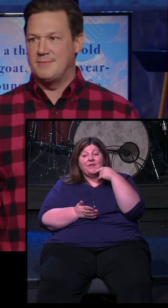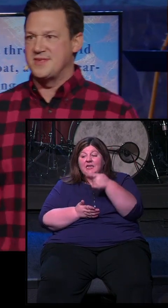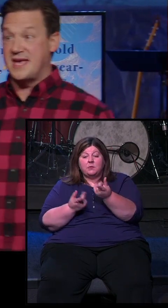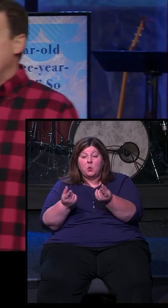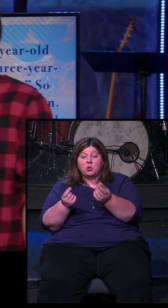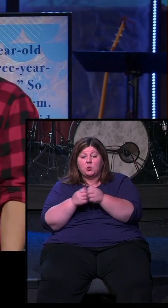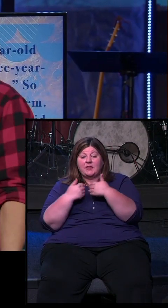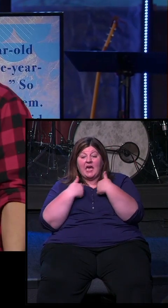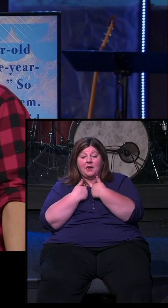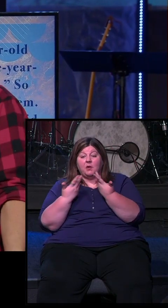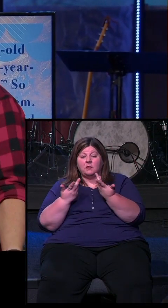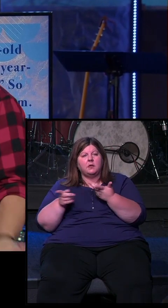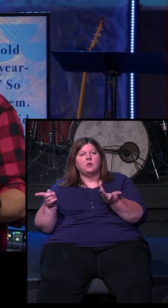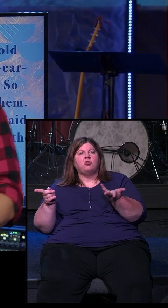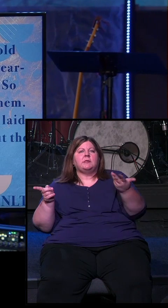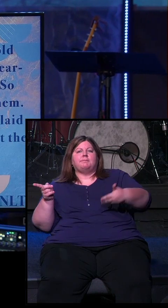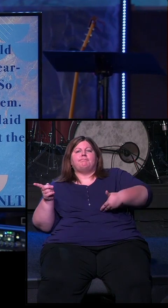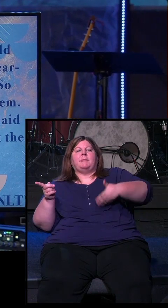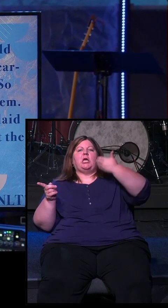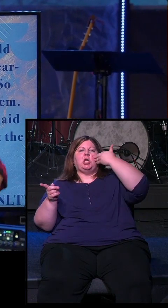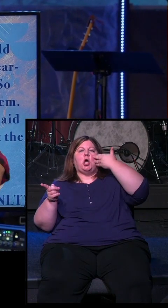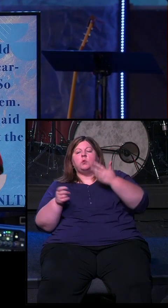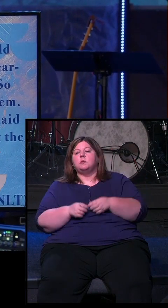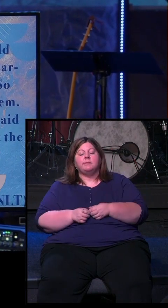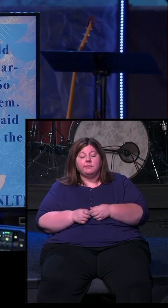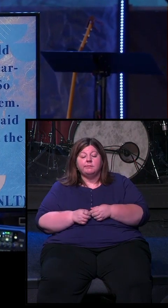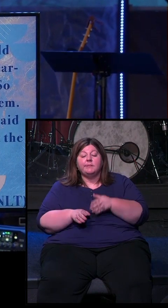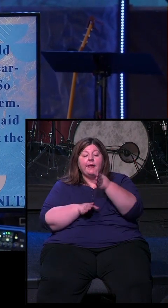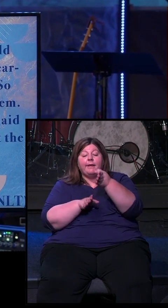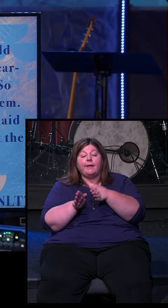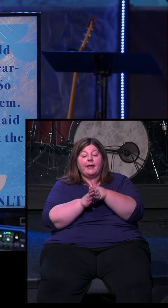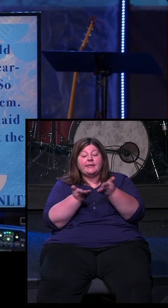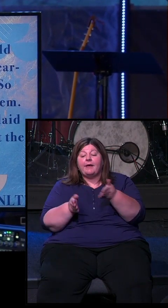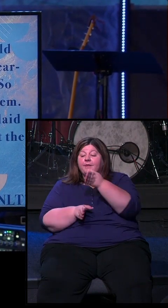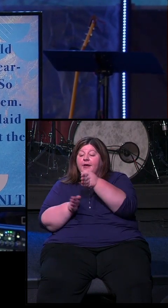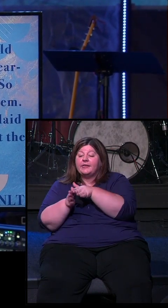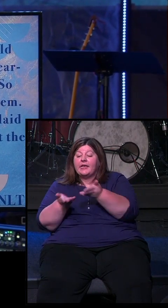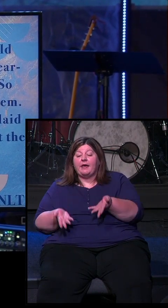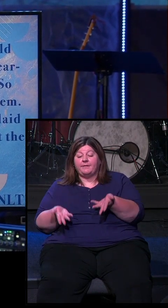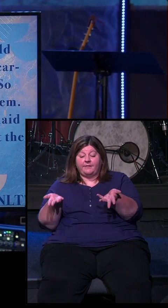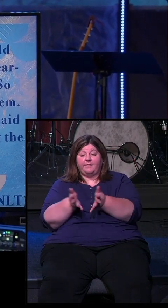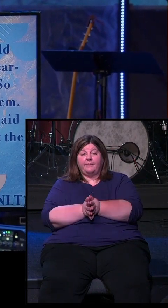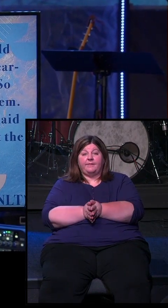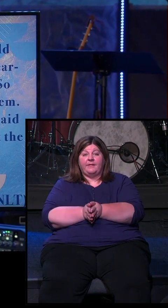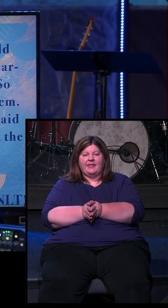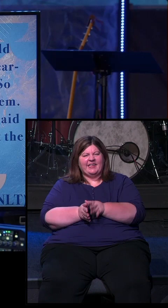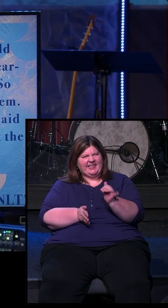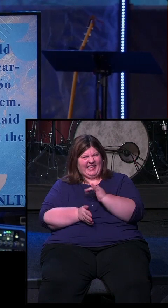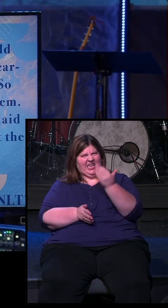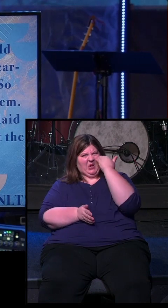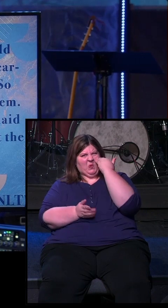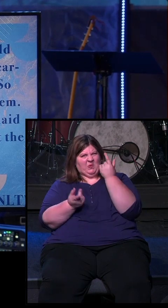with the farm animals. It's like he just knows. He takes them, and he cuts them in half, and he arranges them in this kind of like path. It's like he knows what to do.